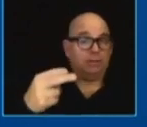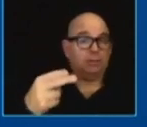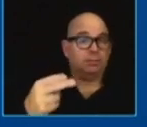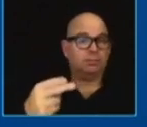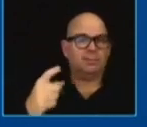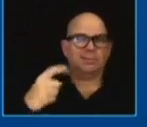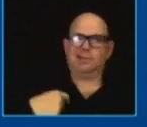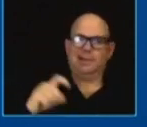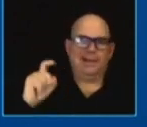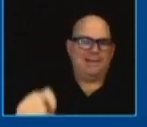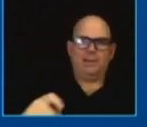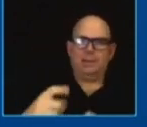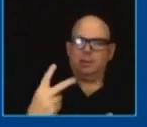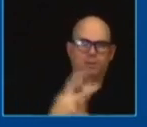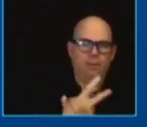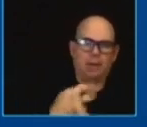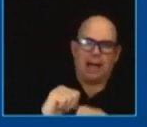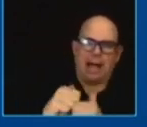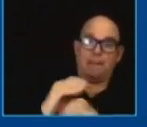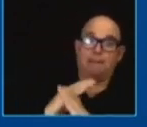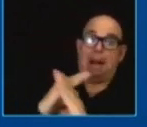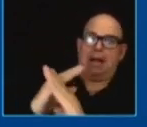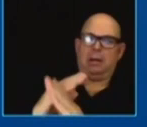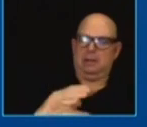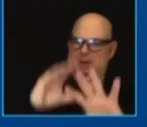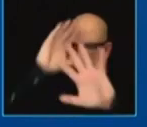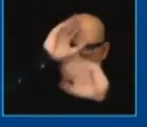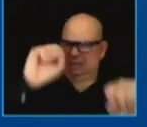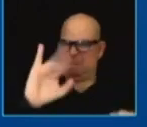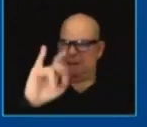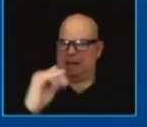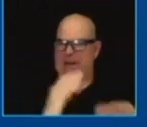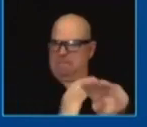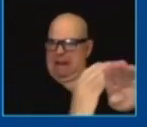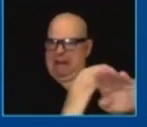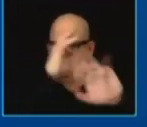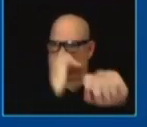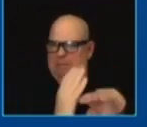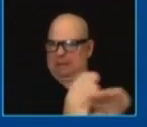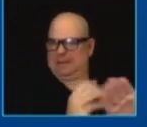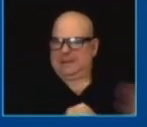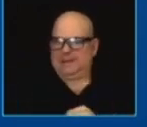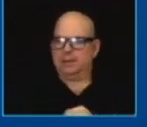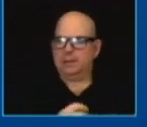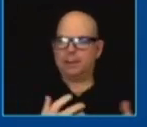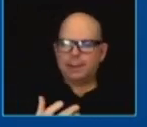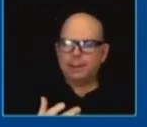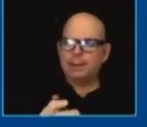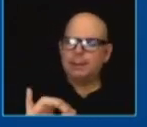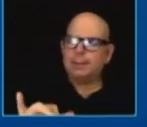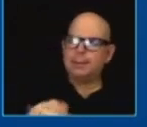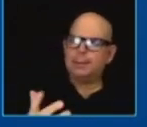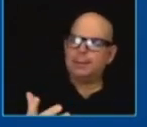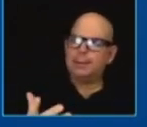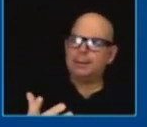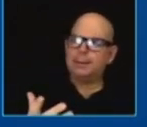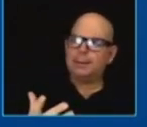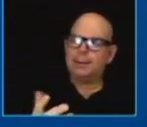get done i mean you know these guys don't have they're not for anything